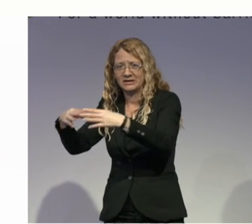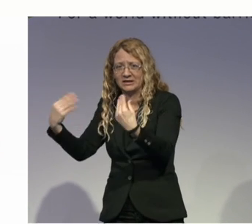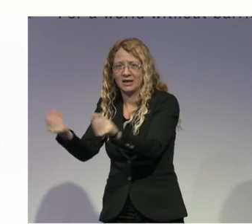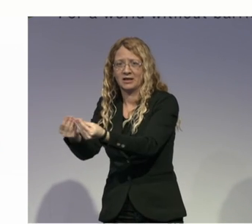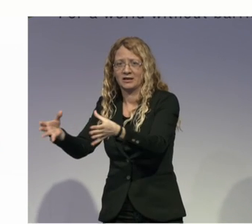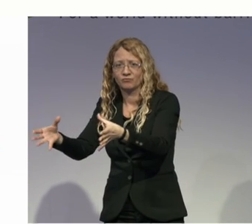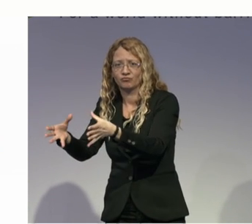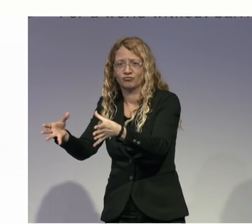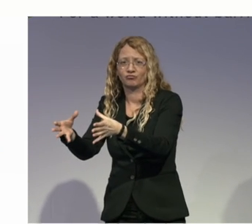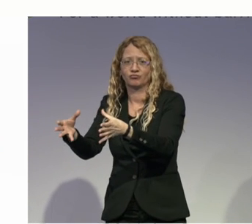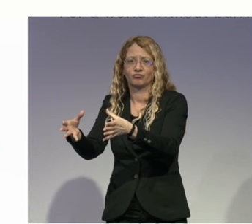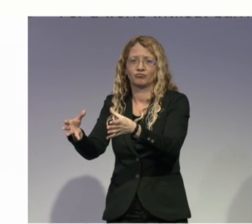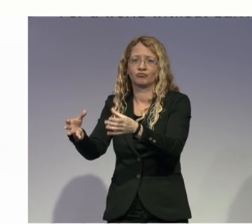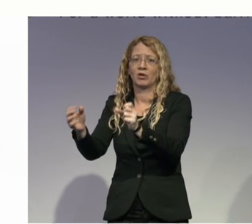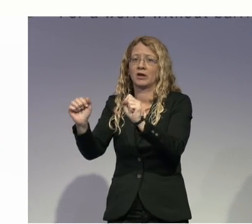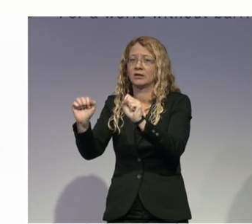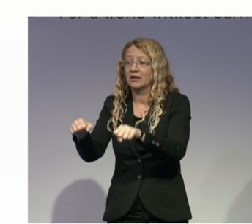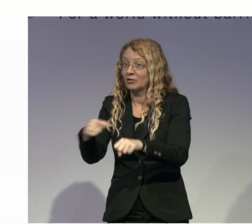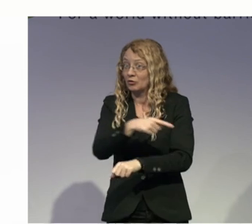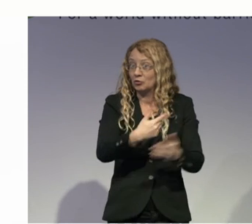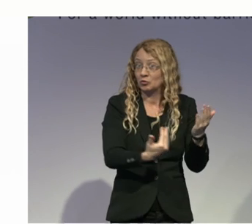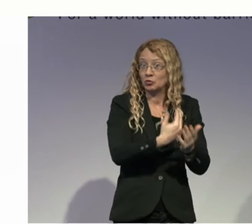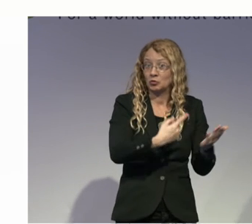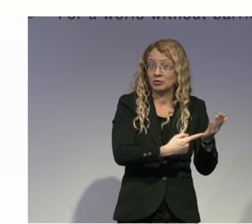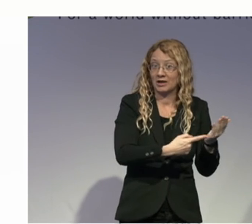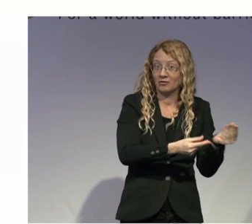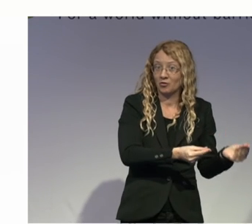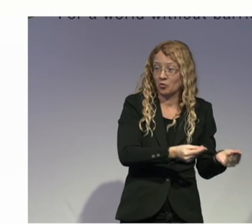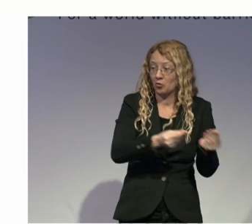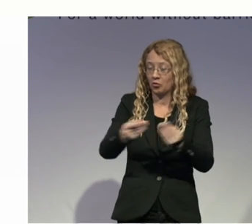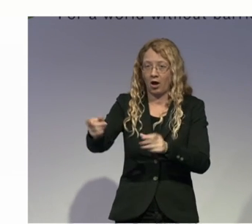optimally use the technology in their home for better social existence.